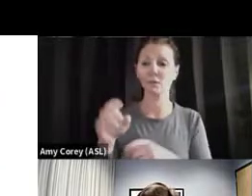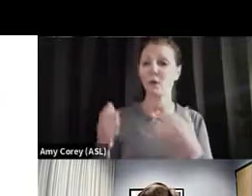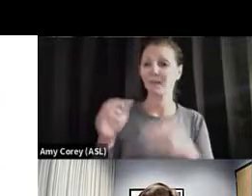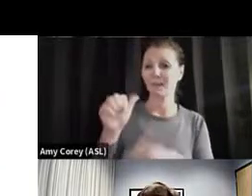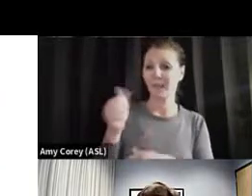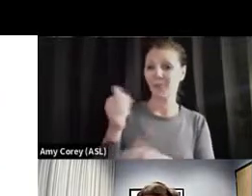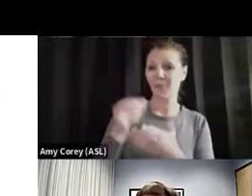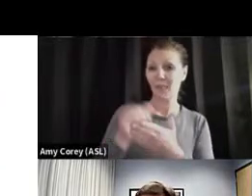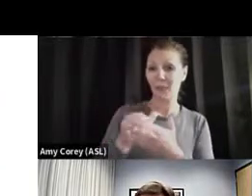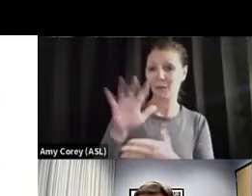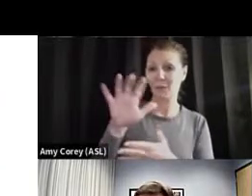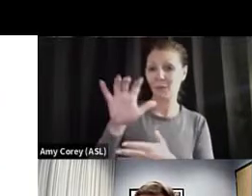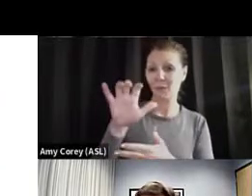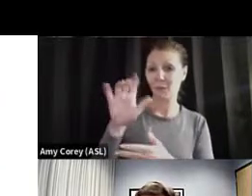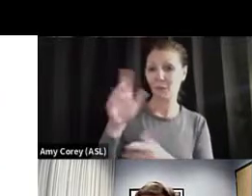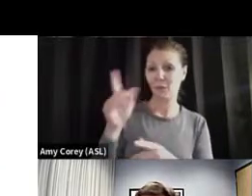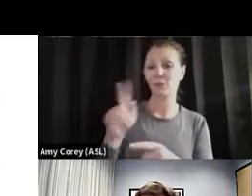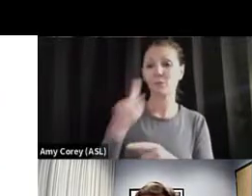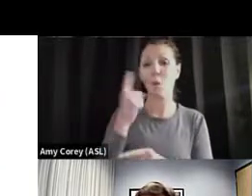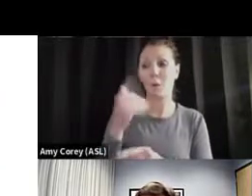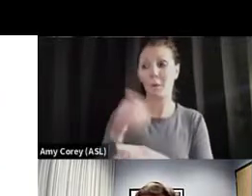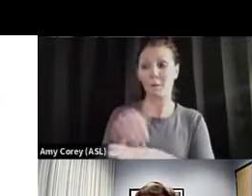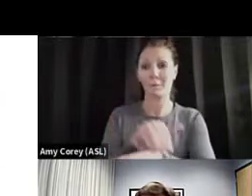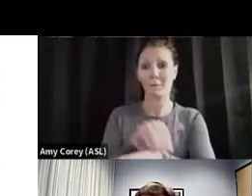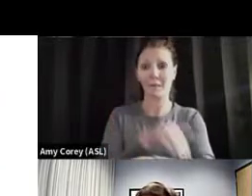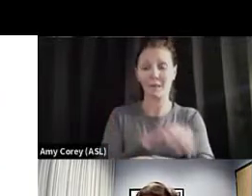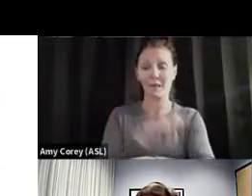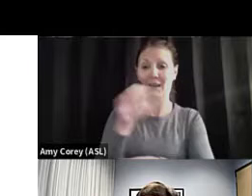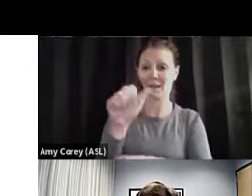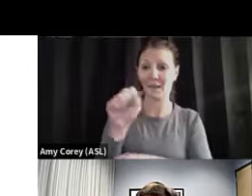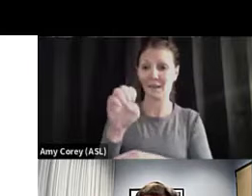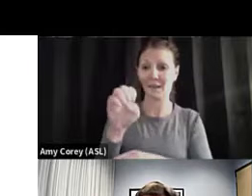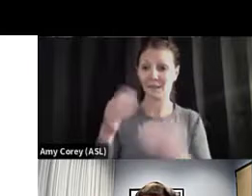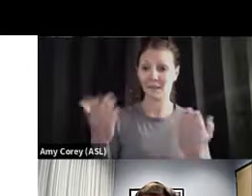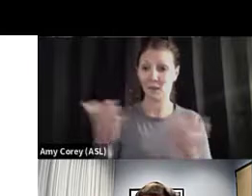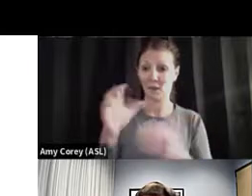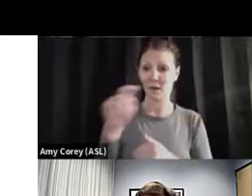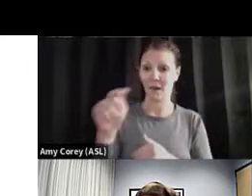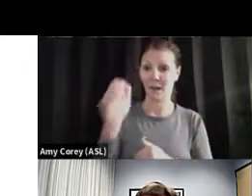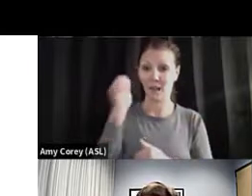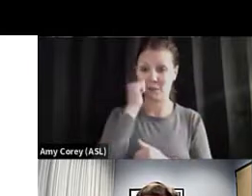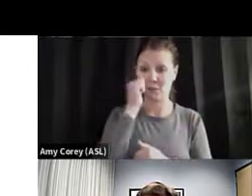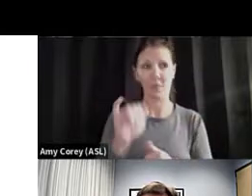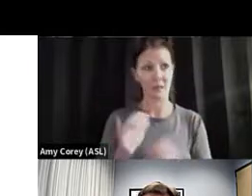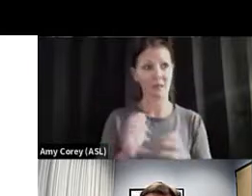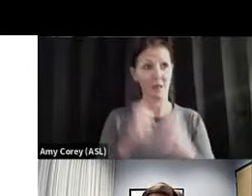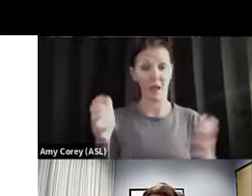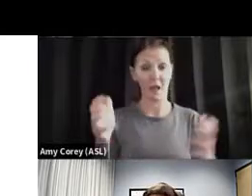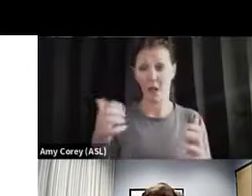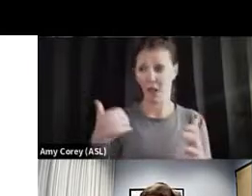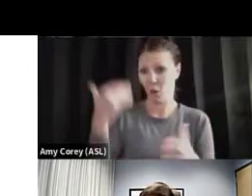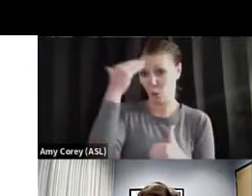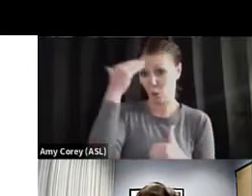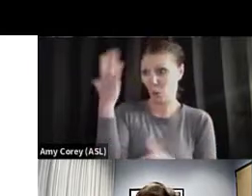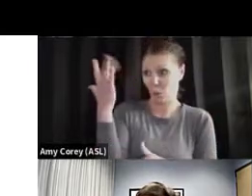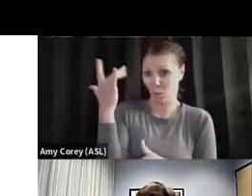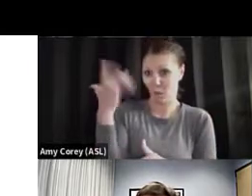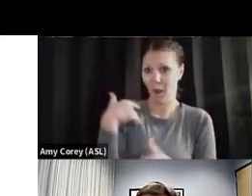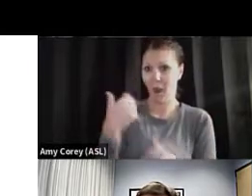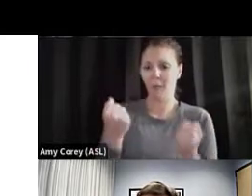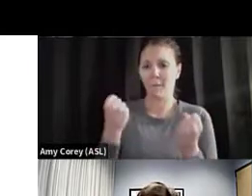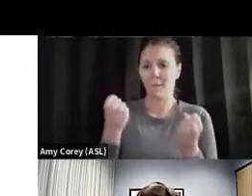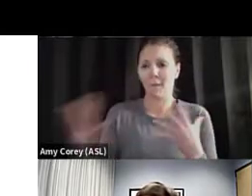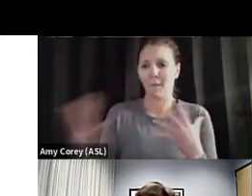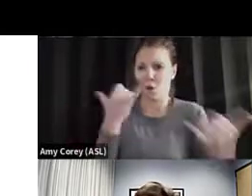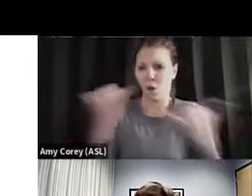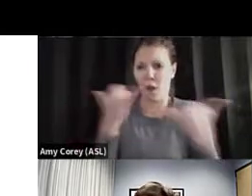on any given day today. That's a lot of COVID. And I know that because I've been getting calls from a lot of parents, getting calls from a lot of patients